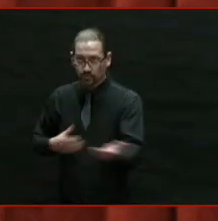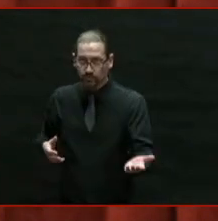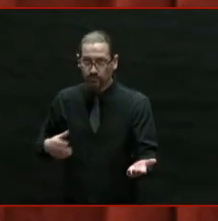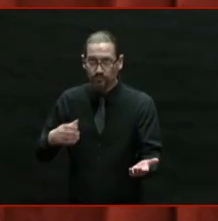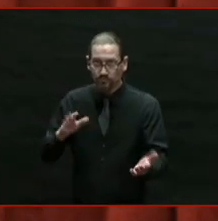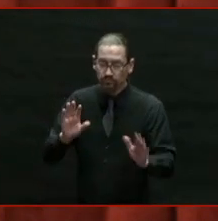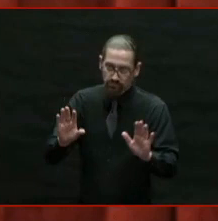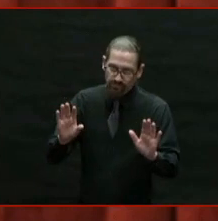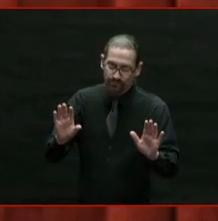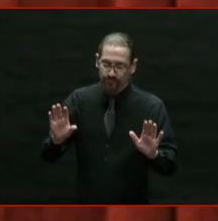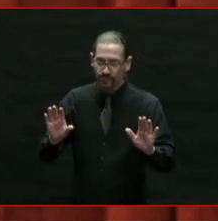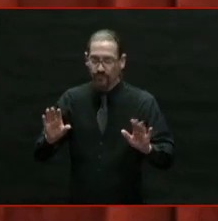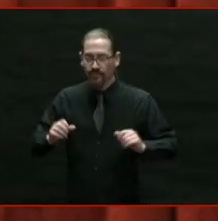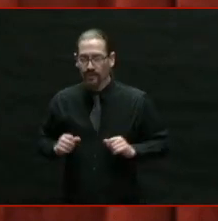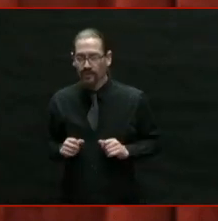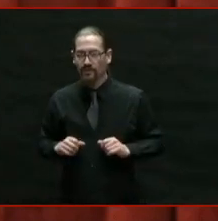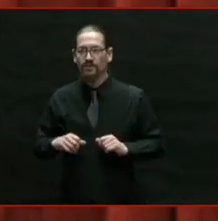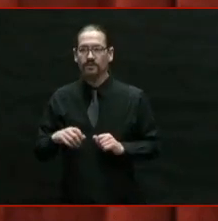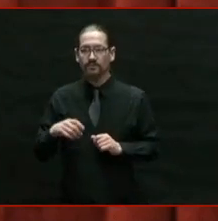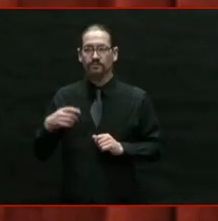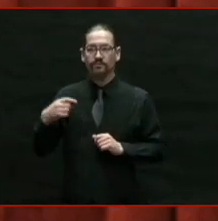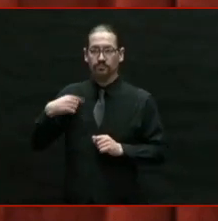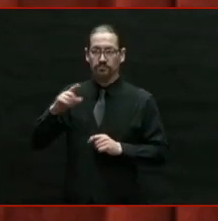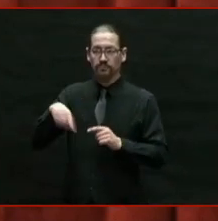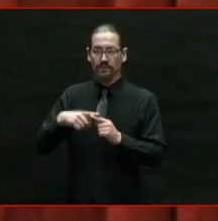When I was first asked